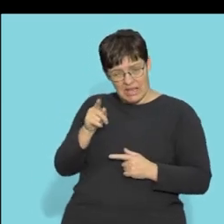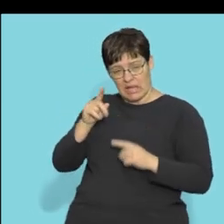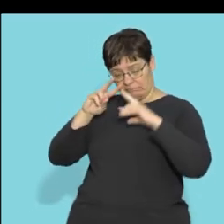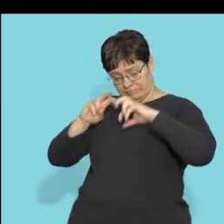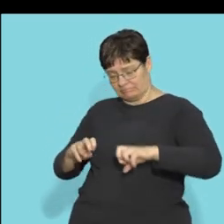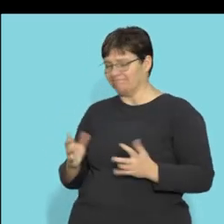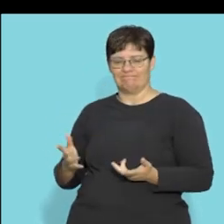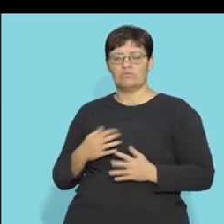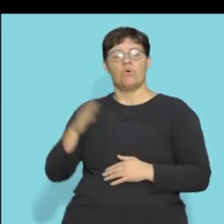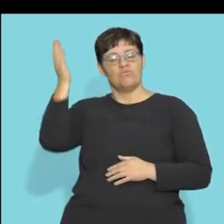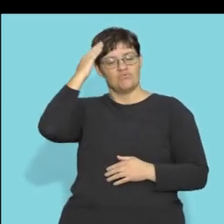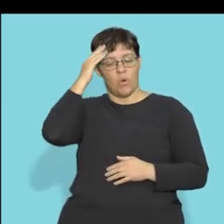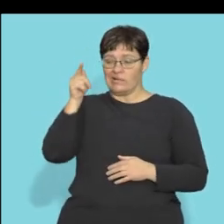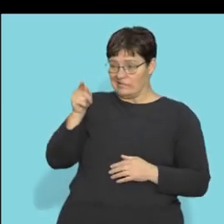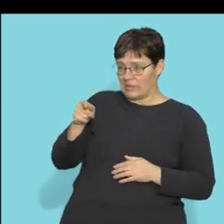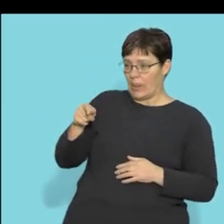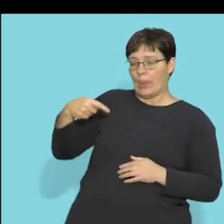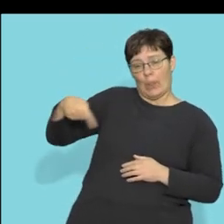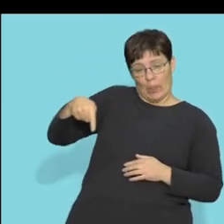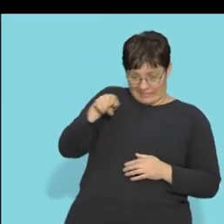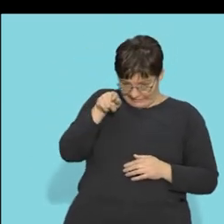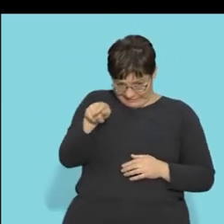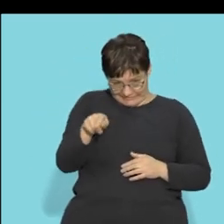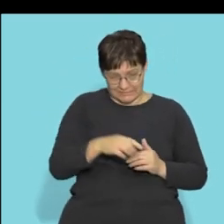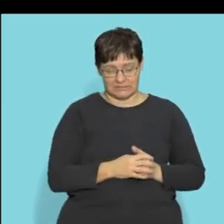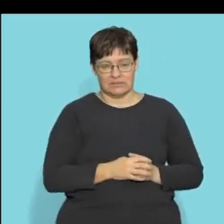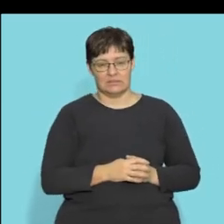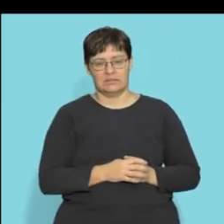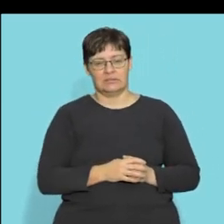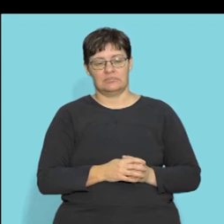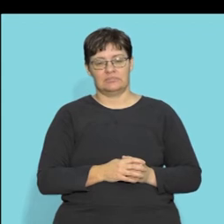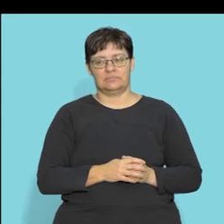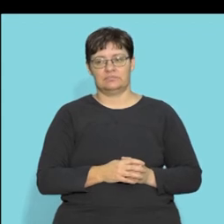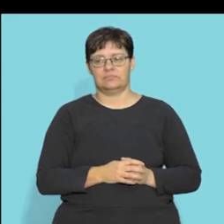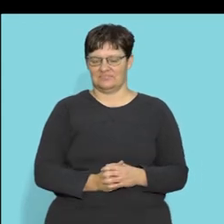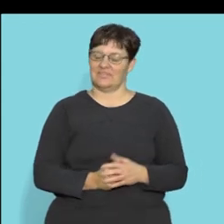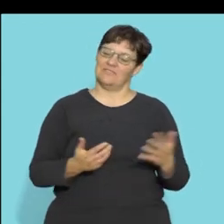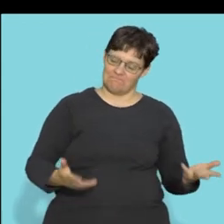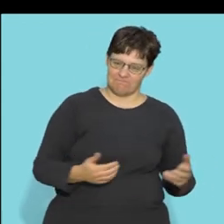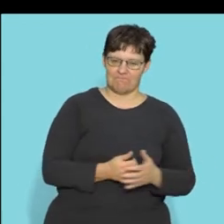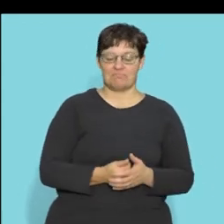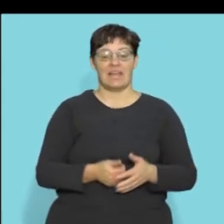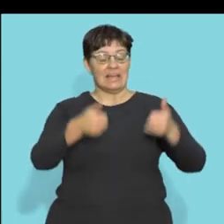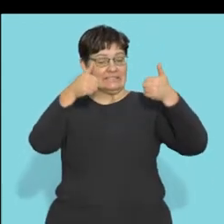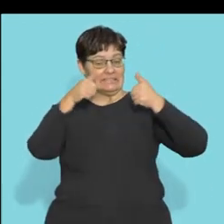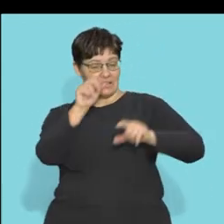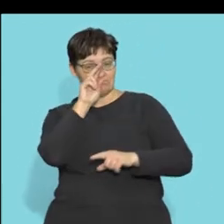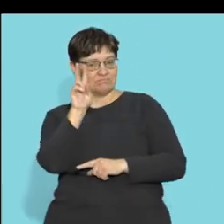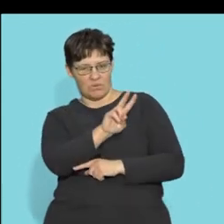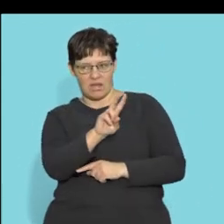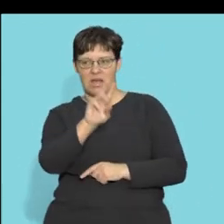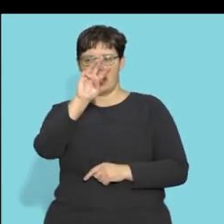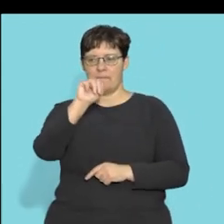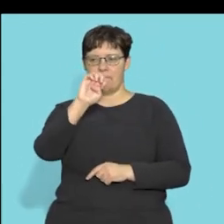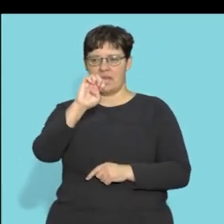not going to talk about the pituitary gland in detail just know where it is located at right the next part that we're going to